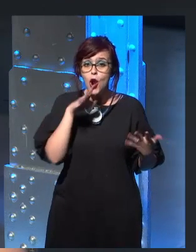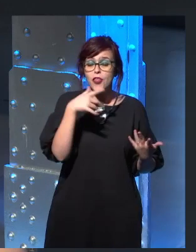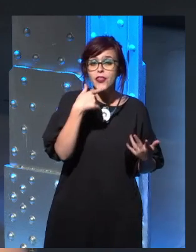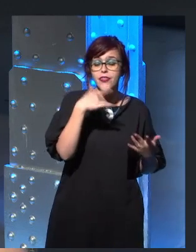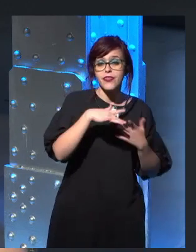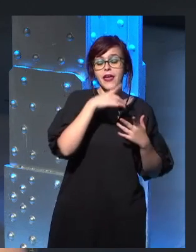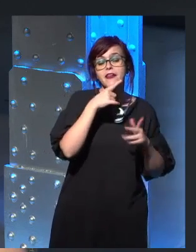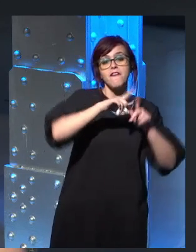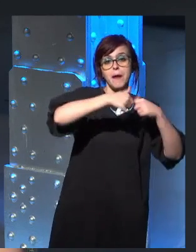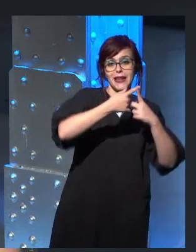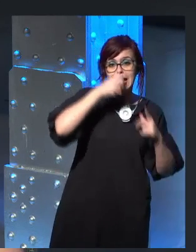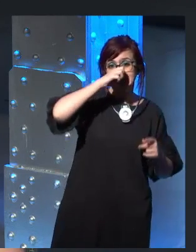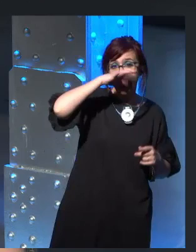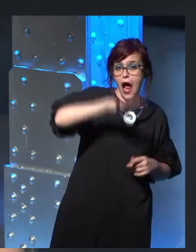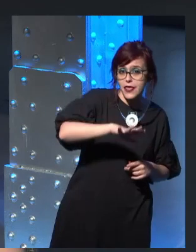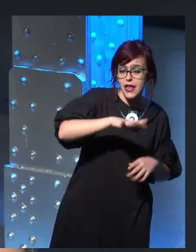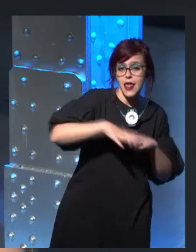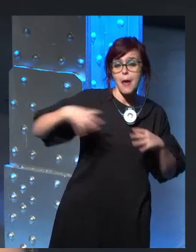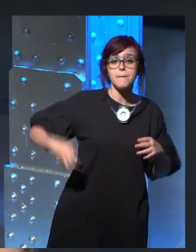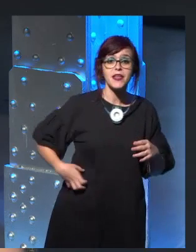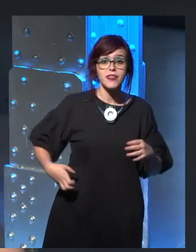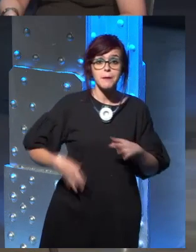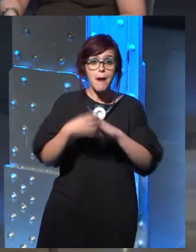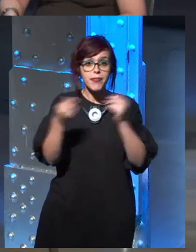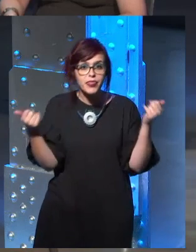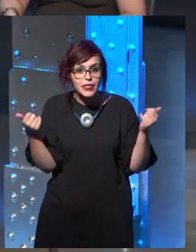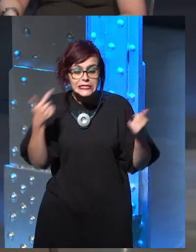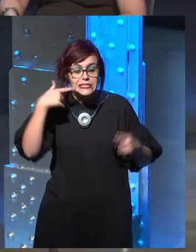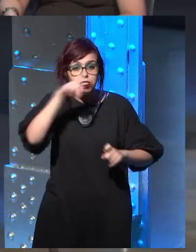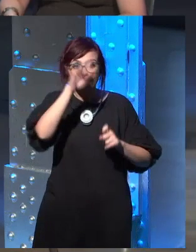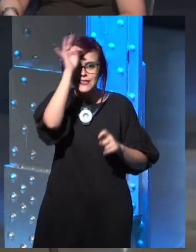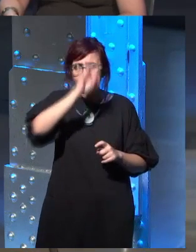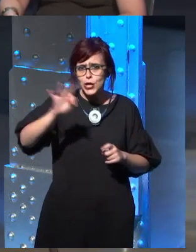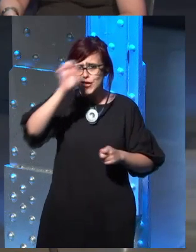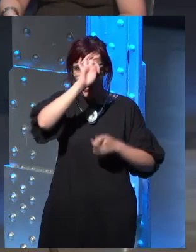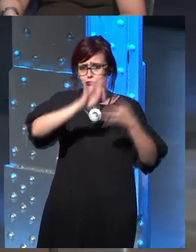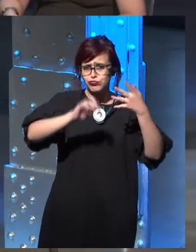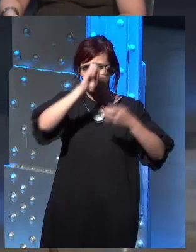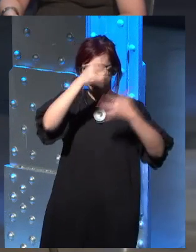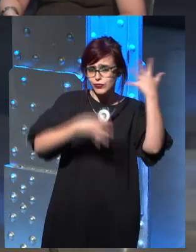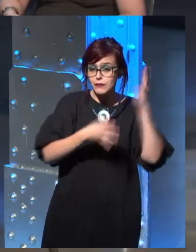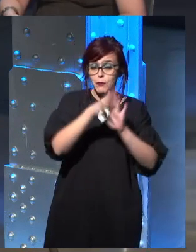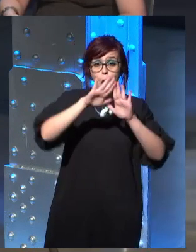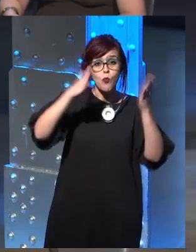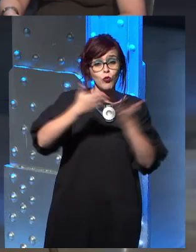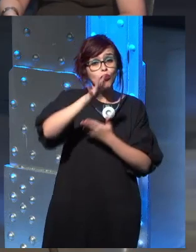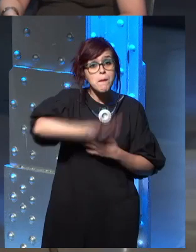off as the missing prince. But a lot of stories have had, you know, throughout history there's been a lot of